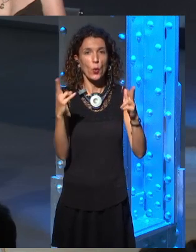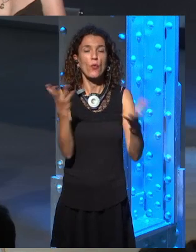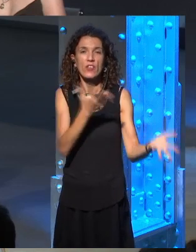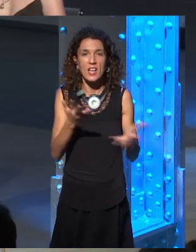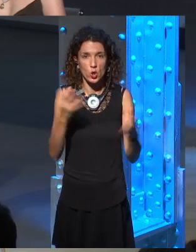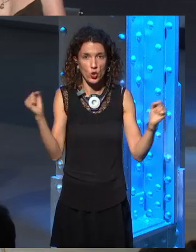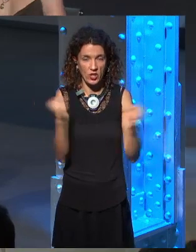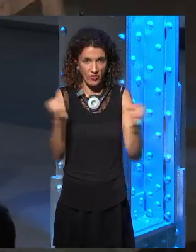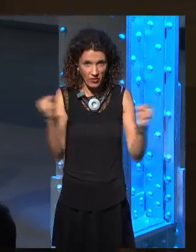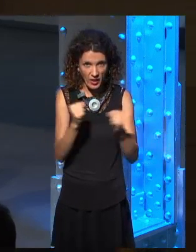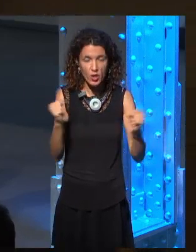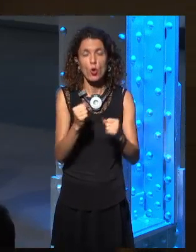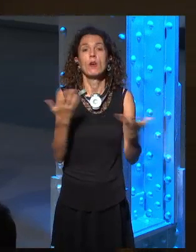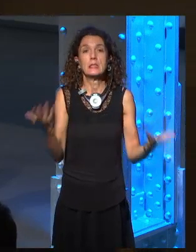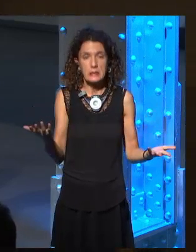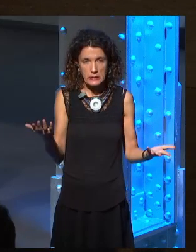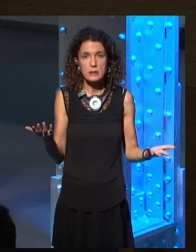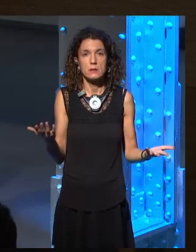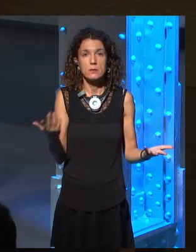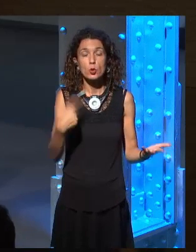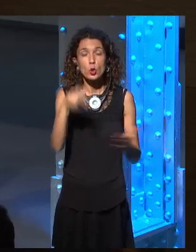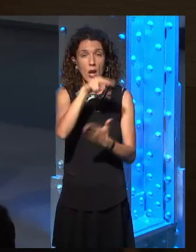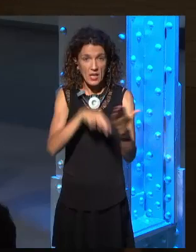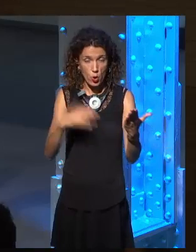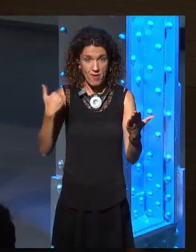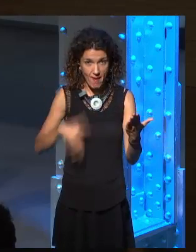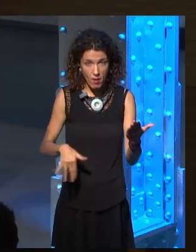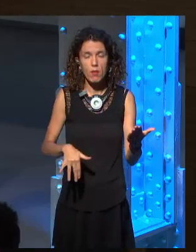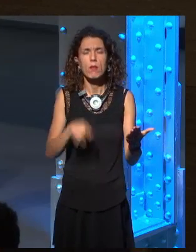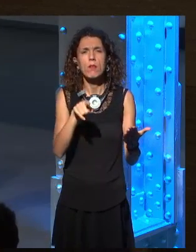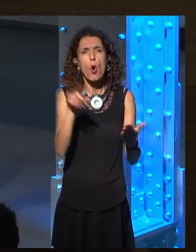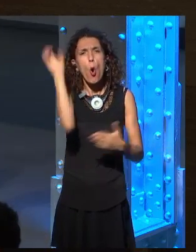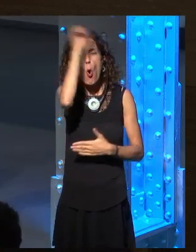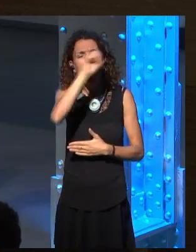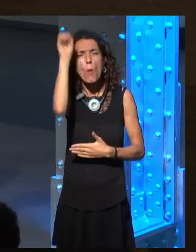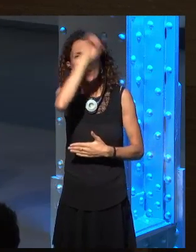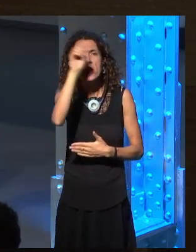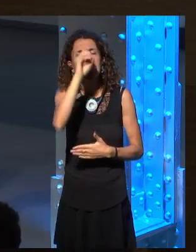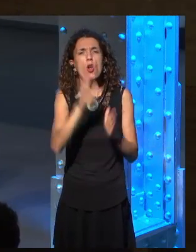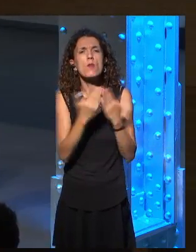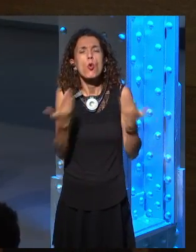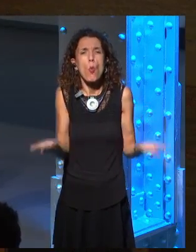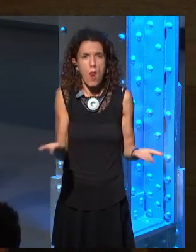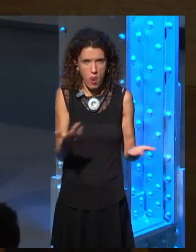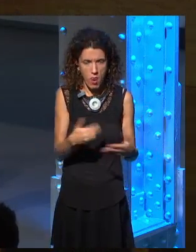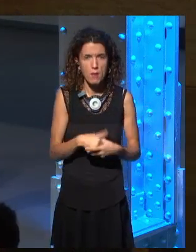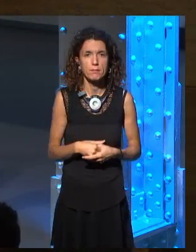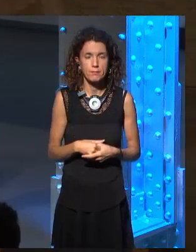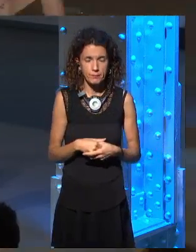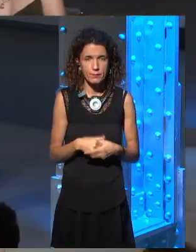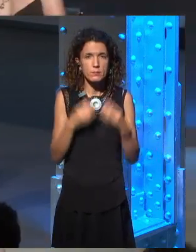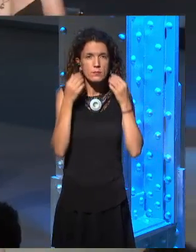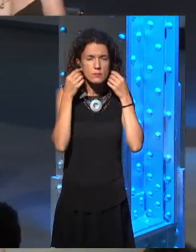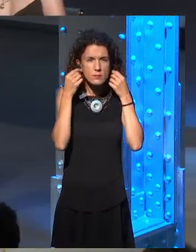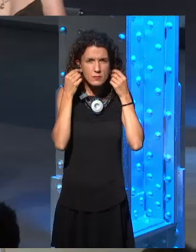I think it's obvious. Um, I think you've read the new chapter in the new, in the sixth book. If you